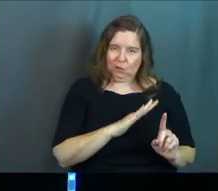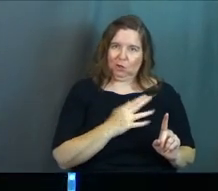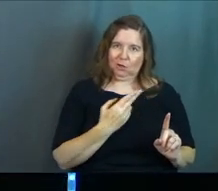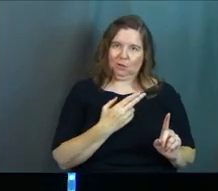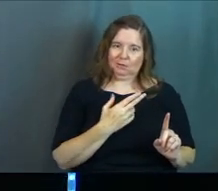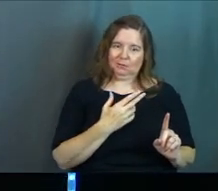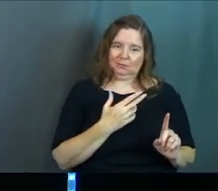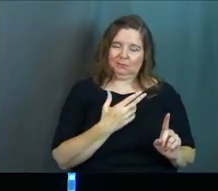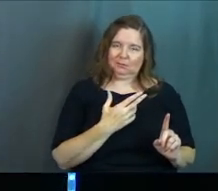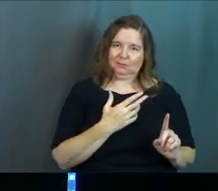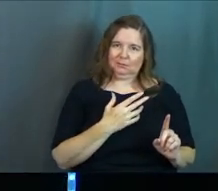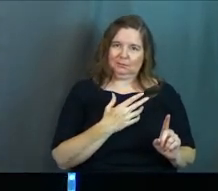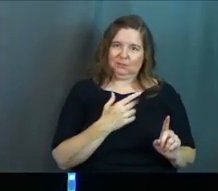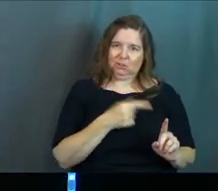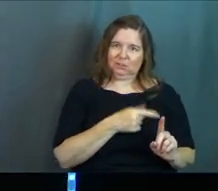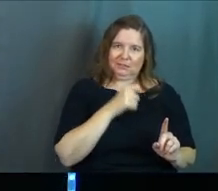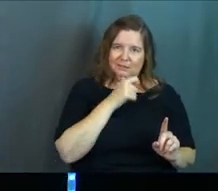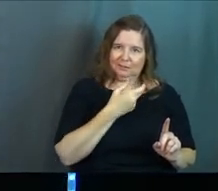It's not there.